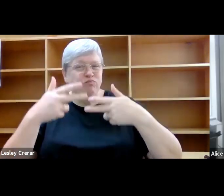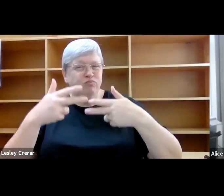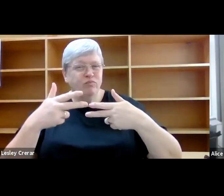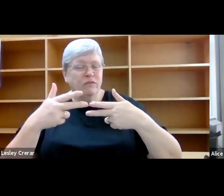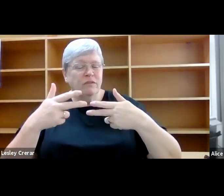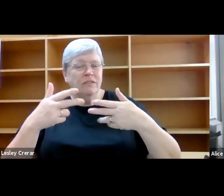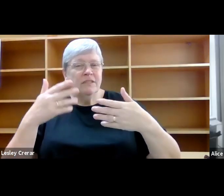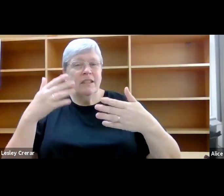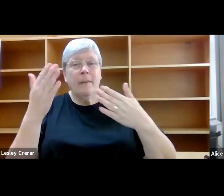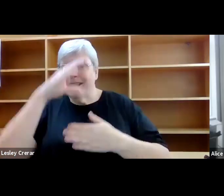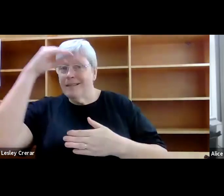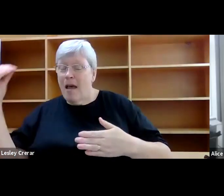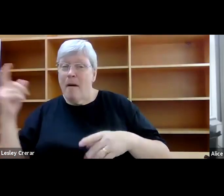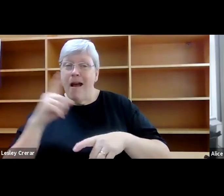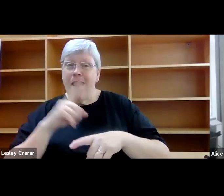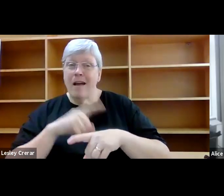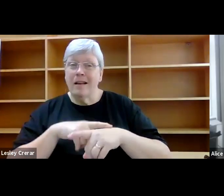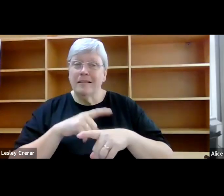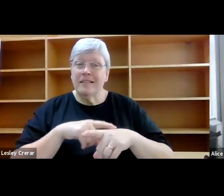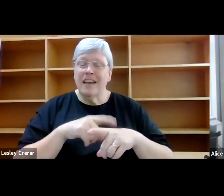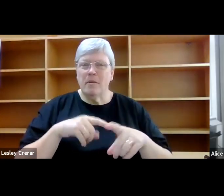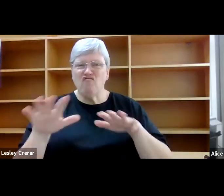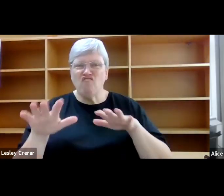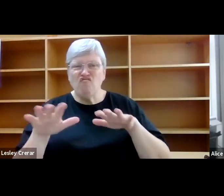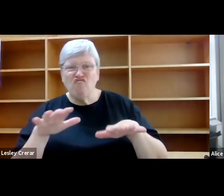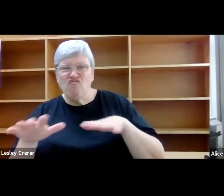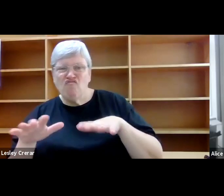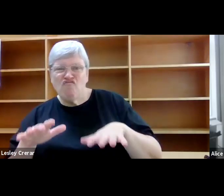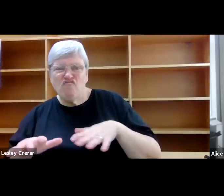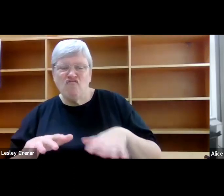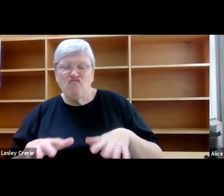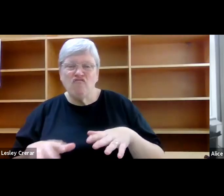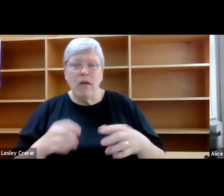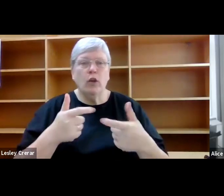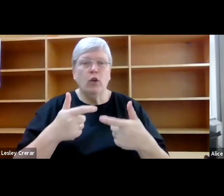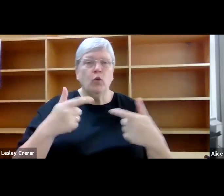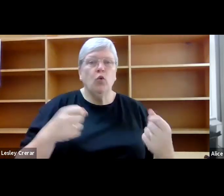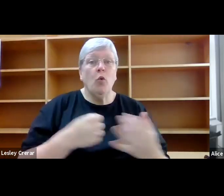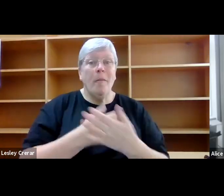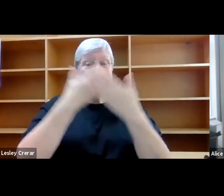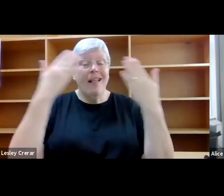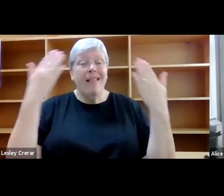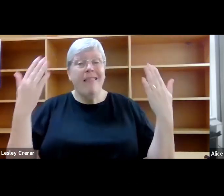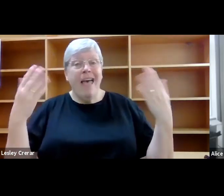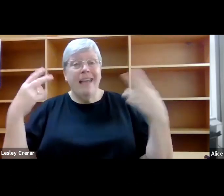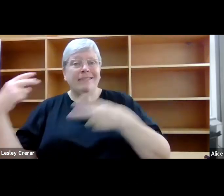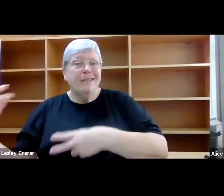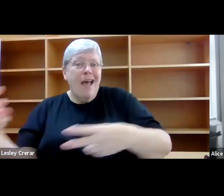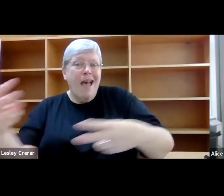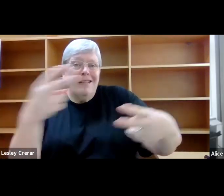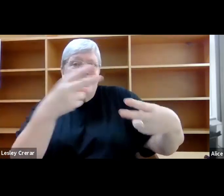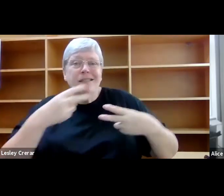is a time of the unruly, of too much light, of dancing until your body drops.